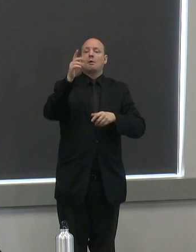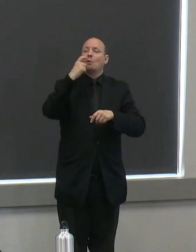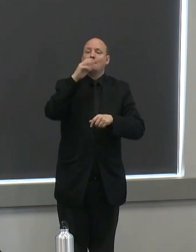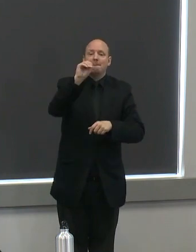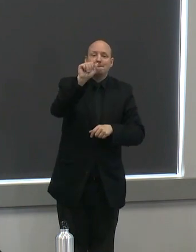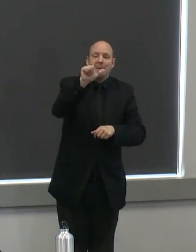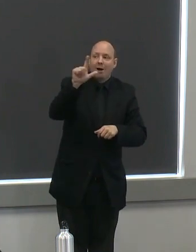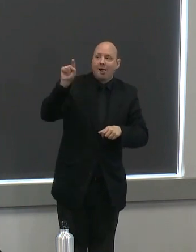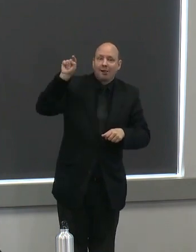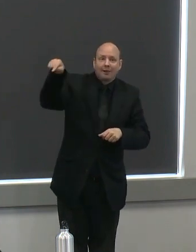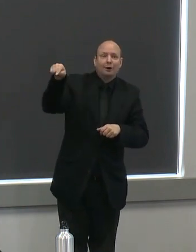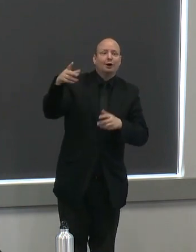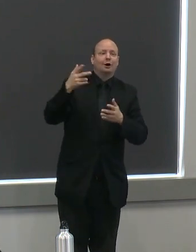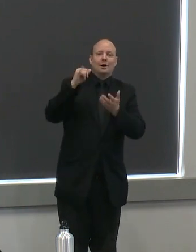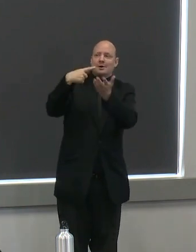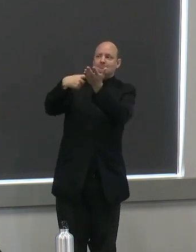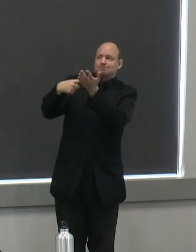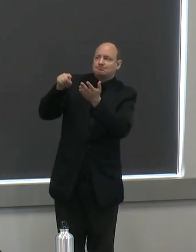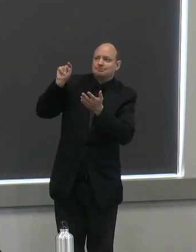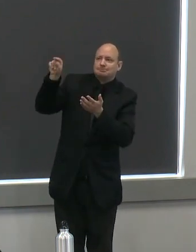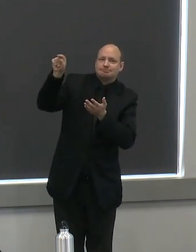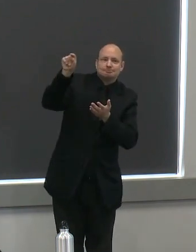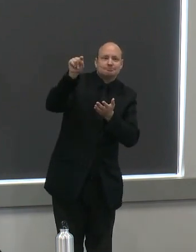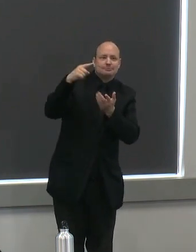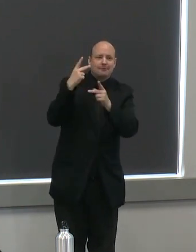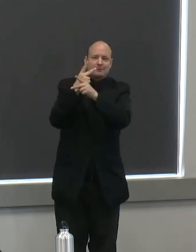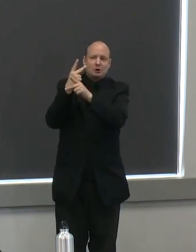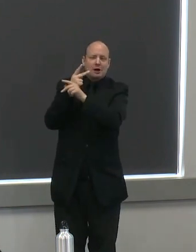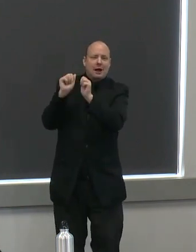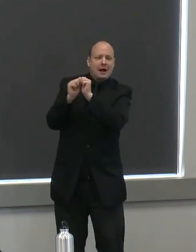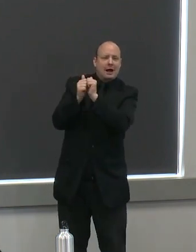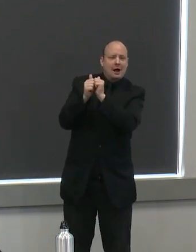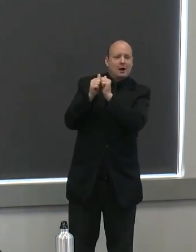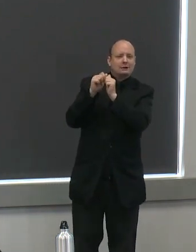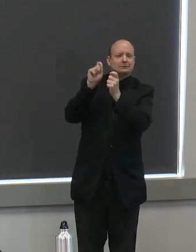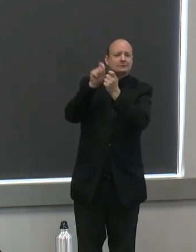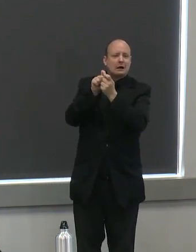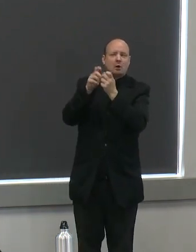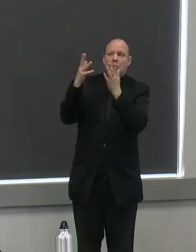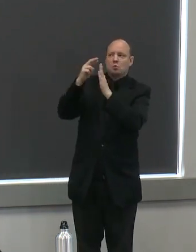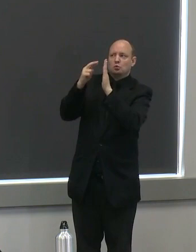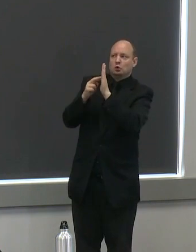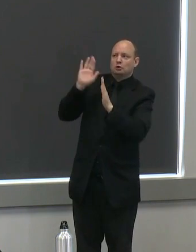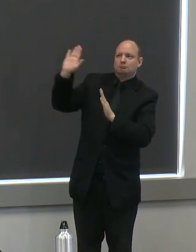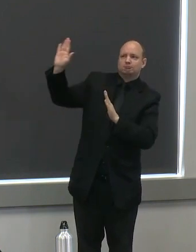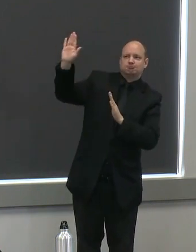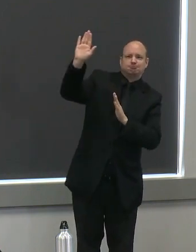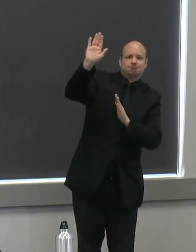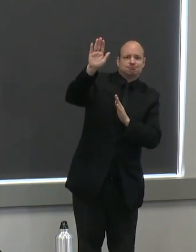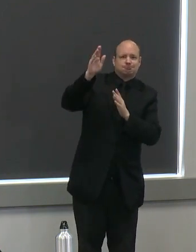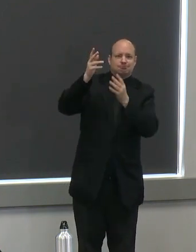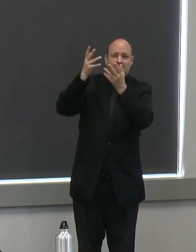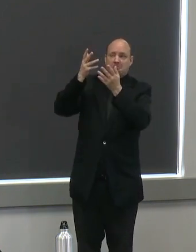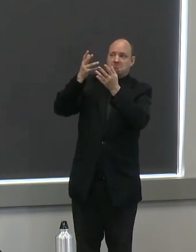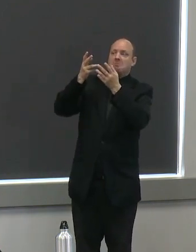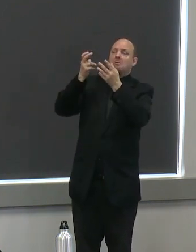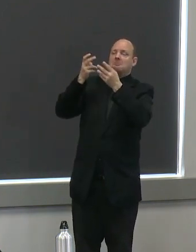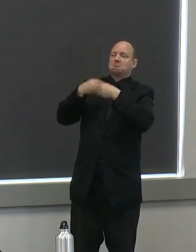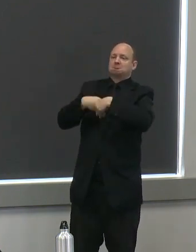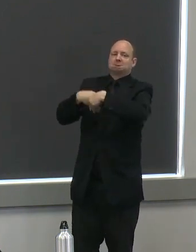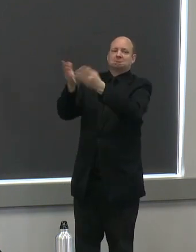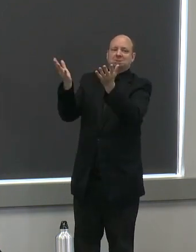sector guidelines are still being developed and we'll be releasing that information soon but what i would say to all